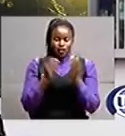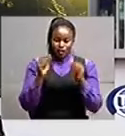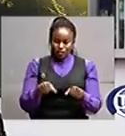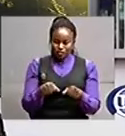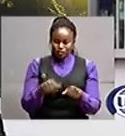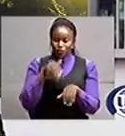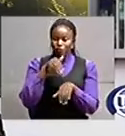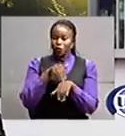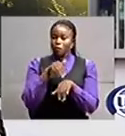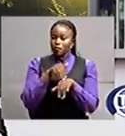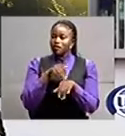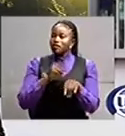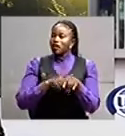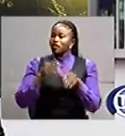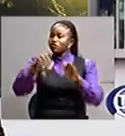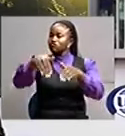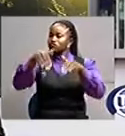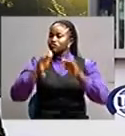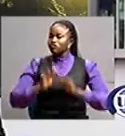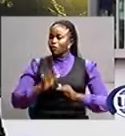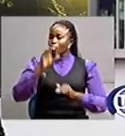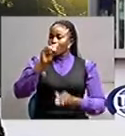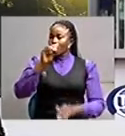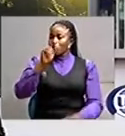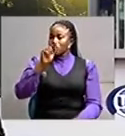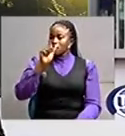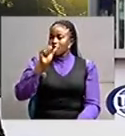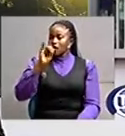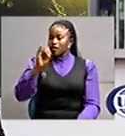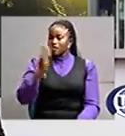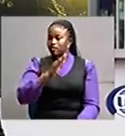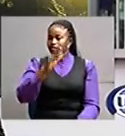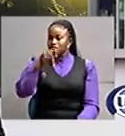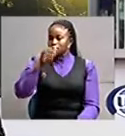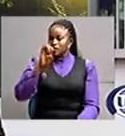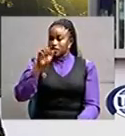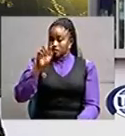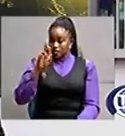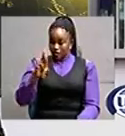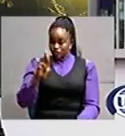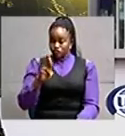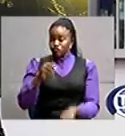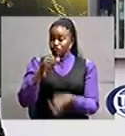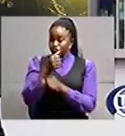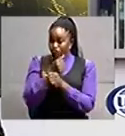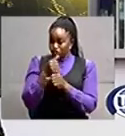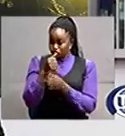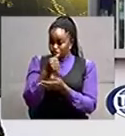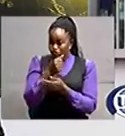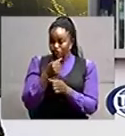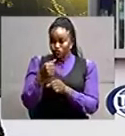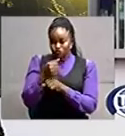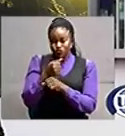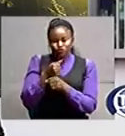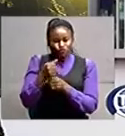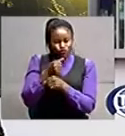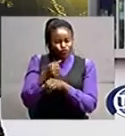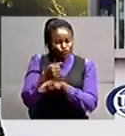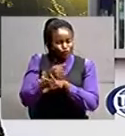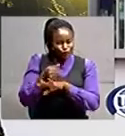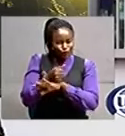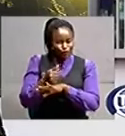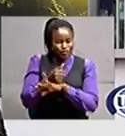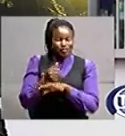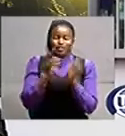remarks during the burial of pita otai in oderai village sorority district pita otai who was state minister for defense during